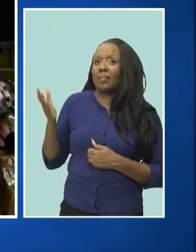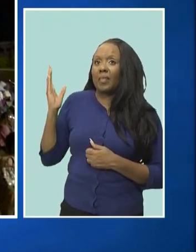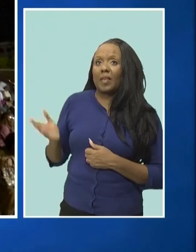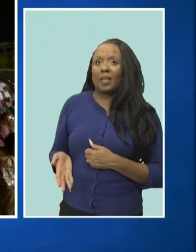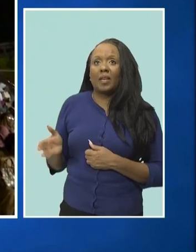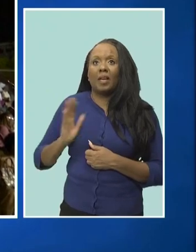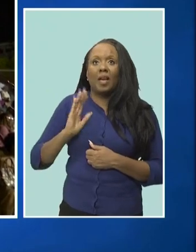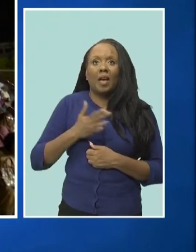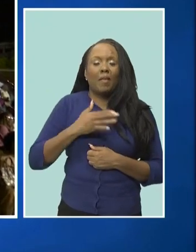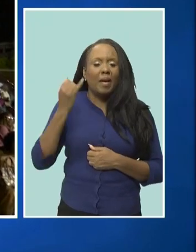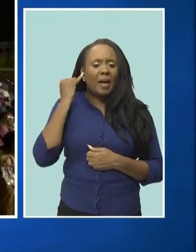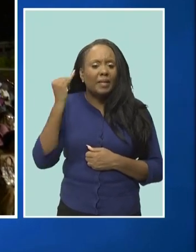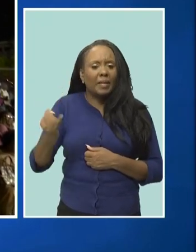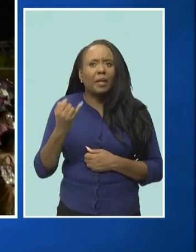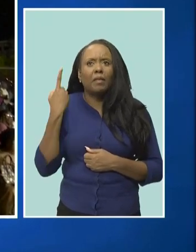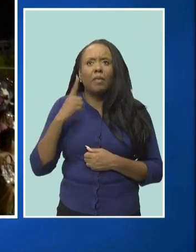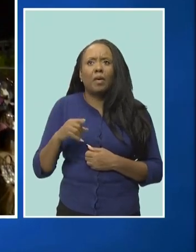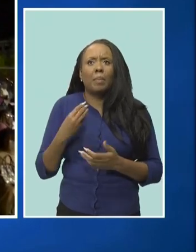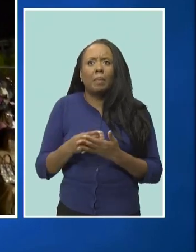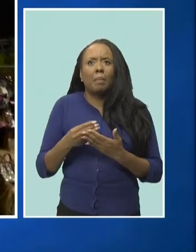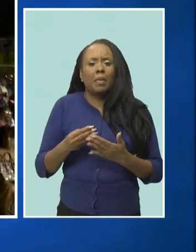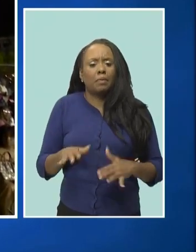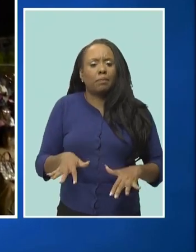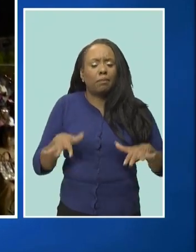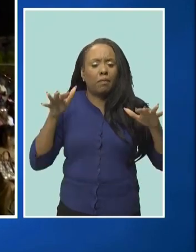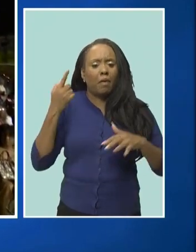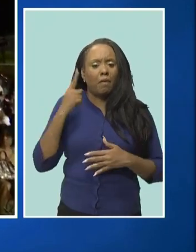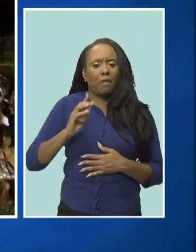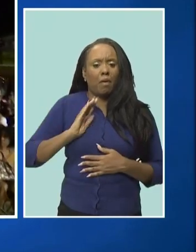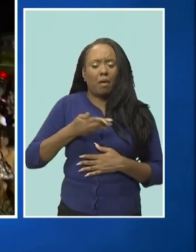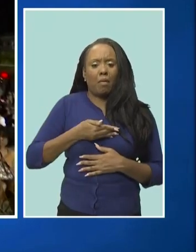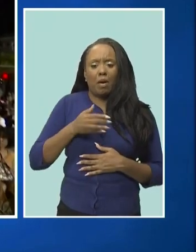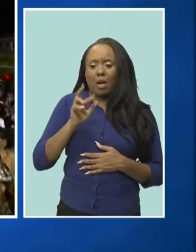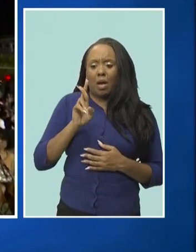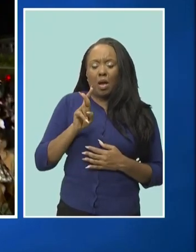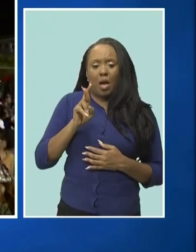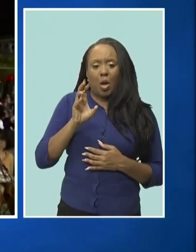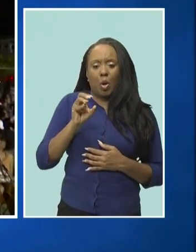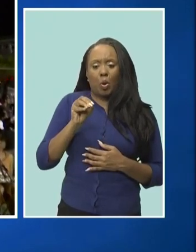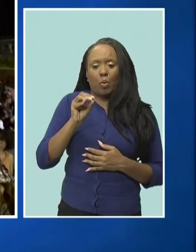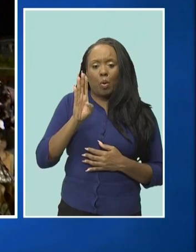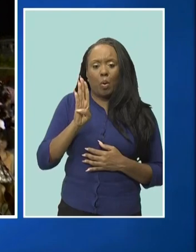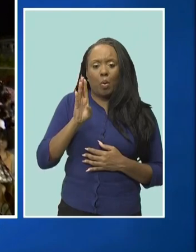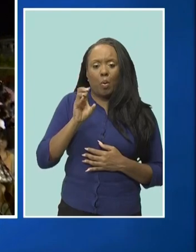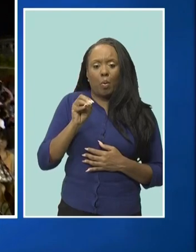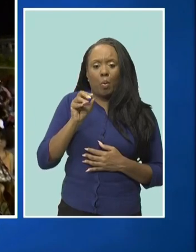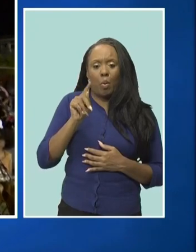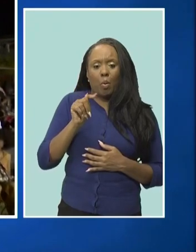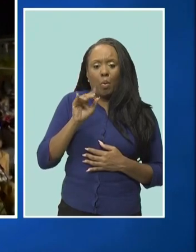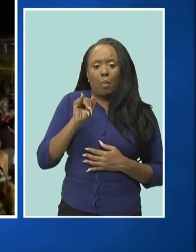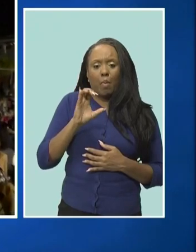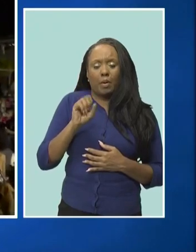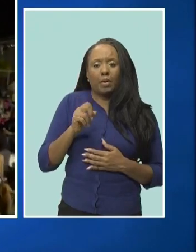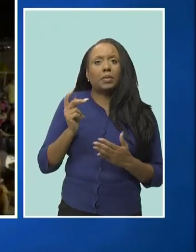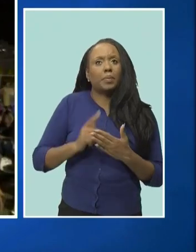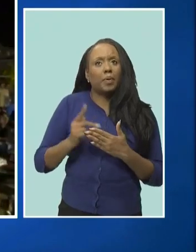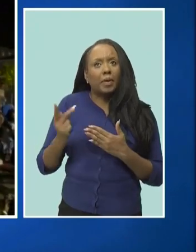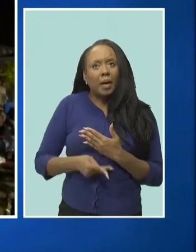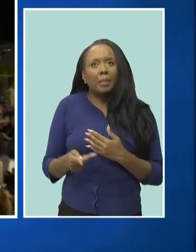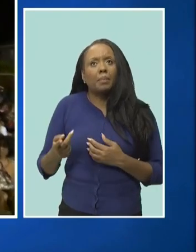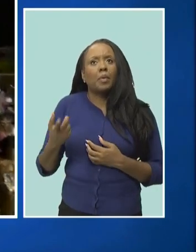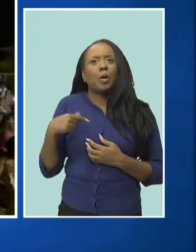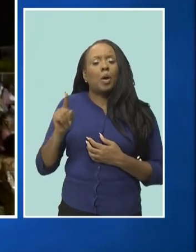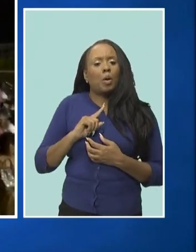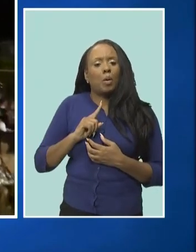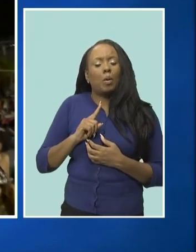funds for our robotics program holding our robotics was were introduced into